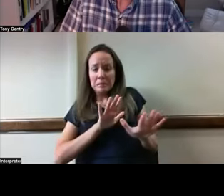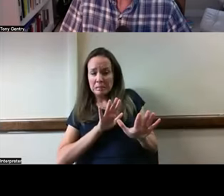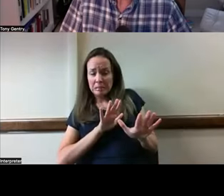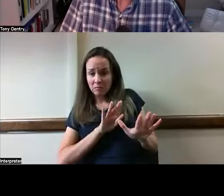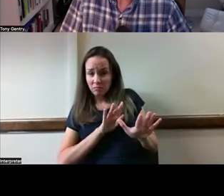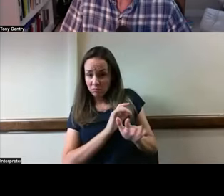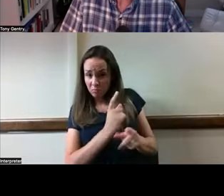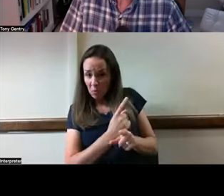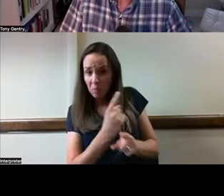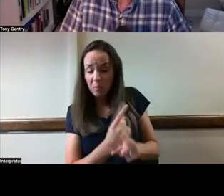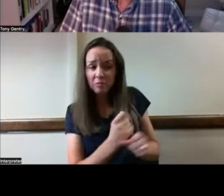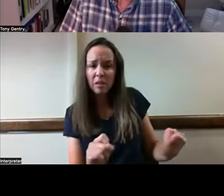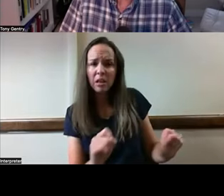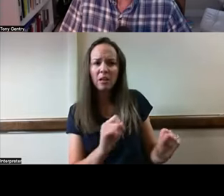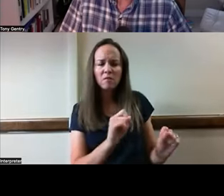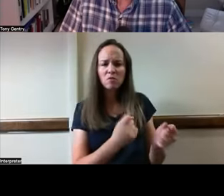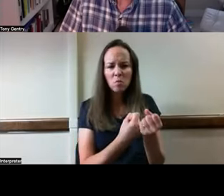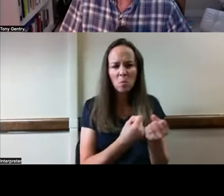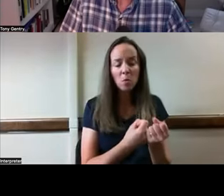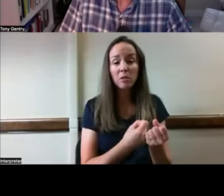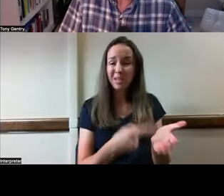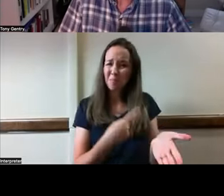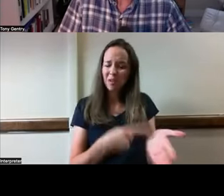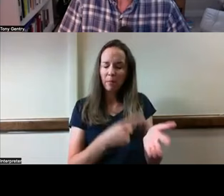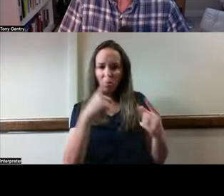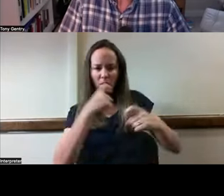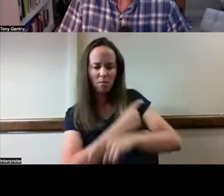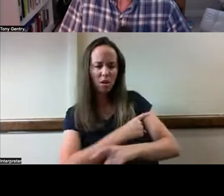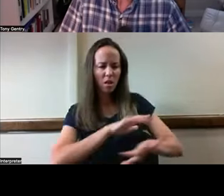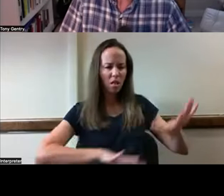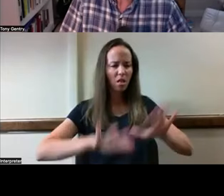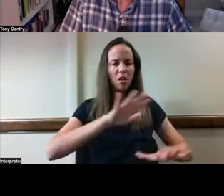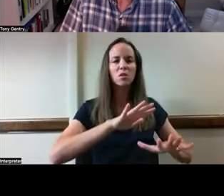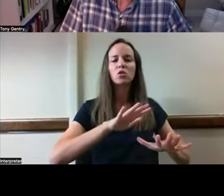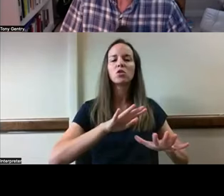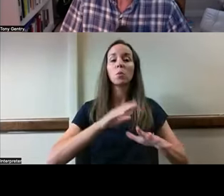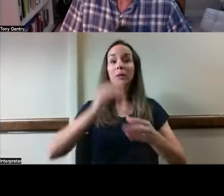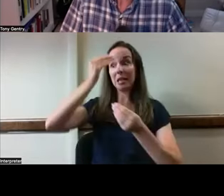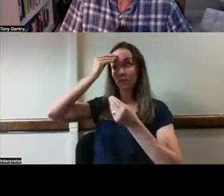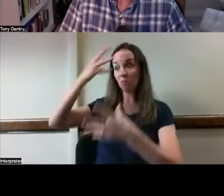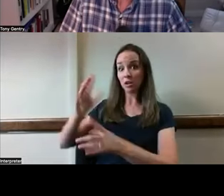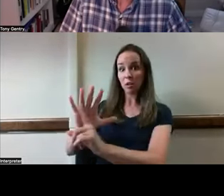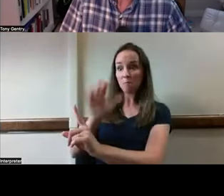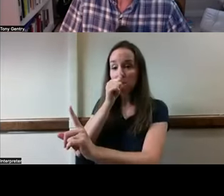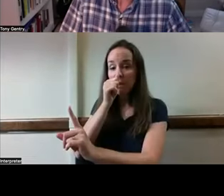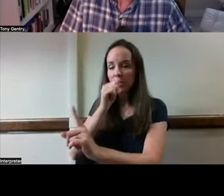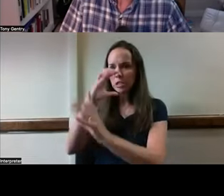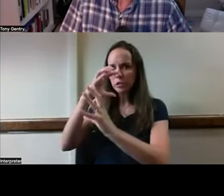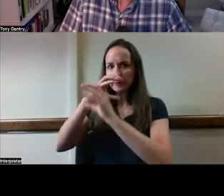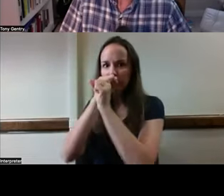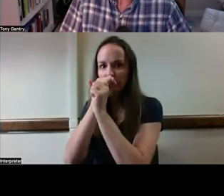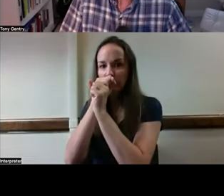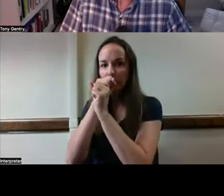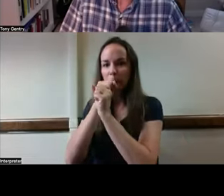to use or understand, and all sorts of other things around information security and privacy that come into play